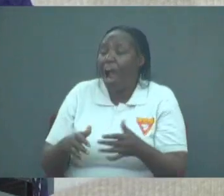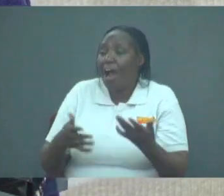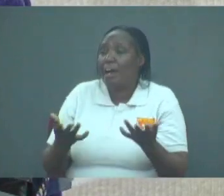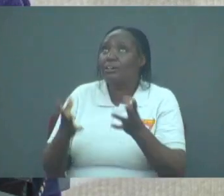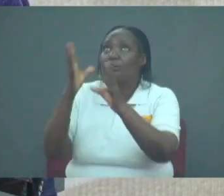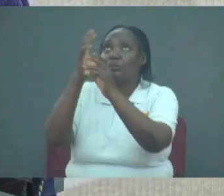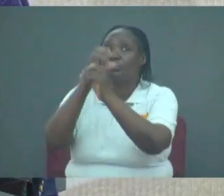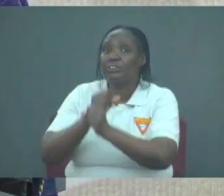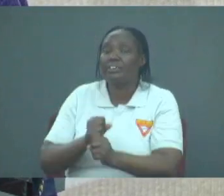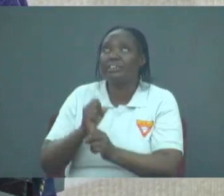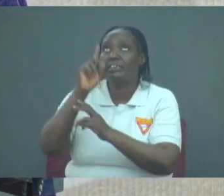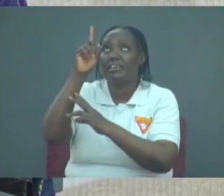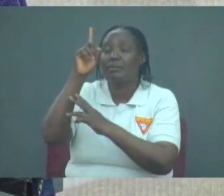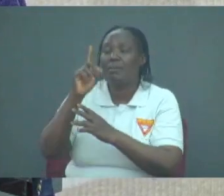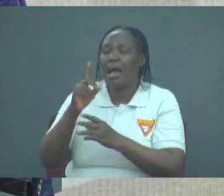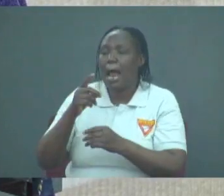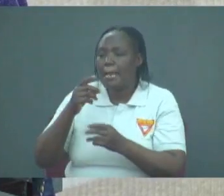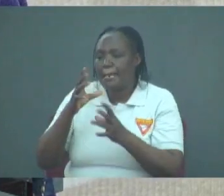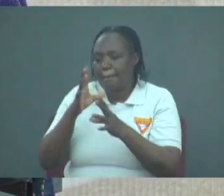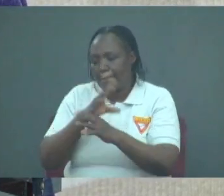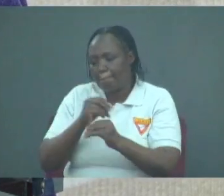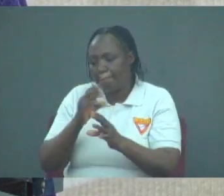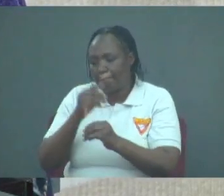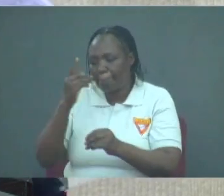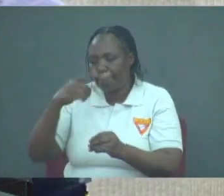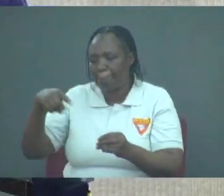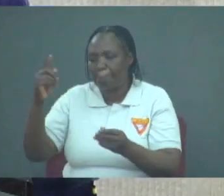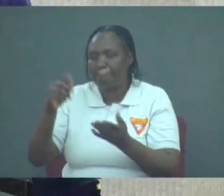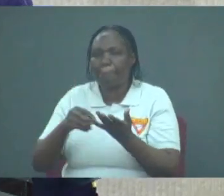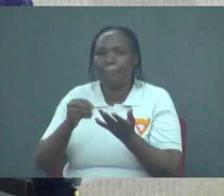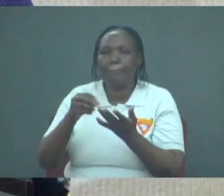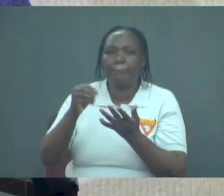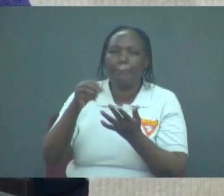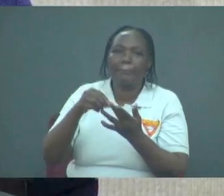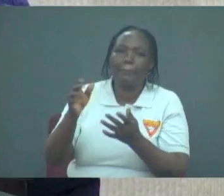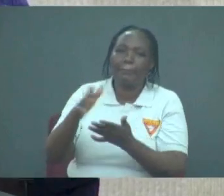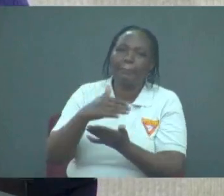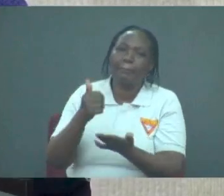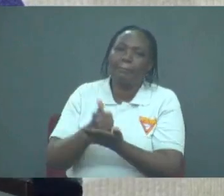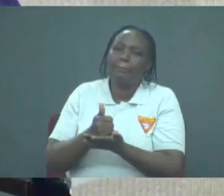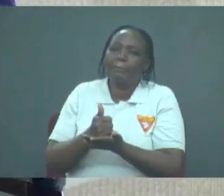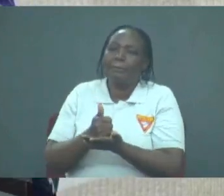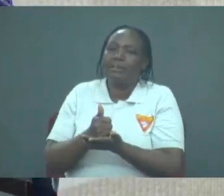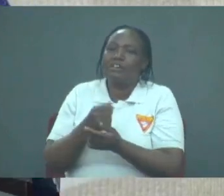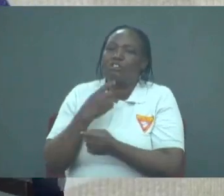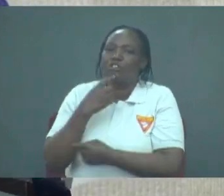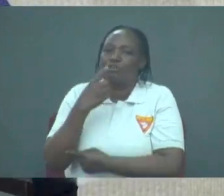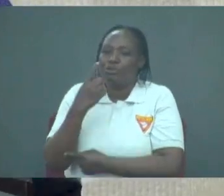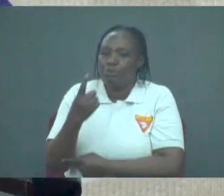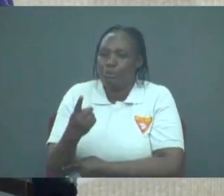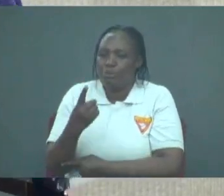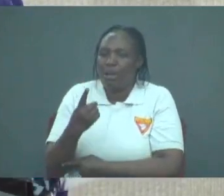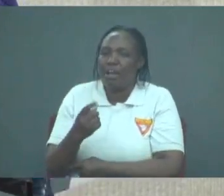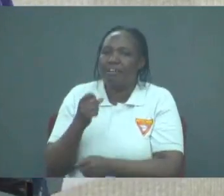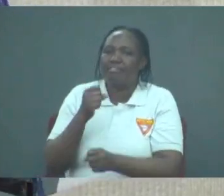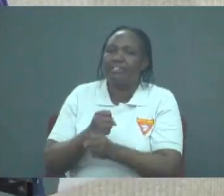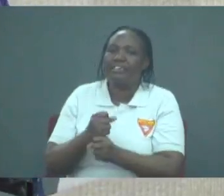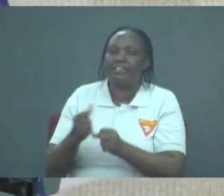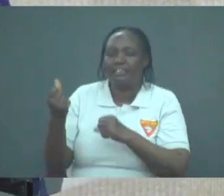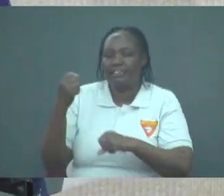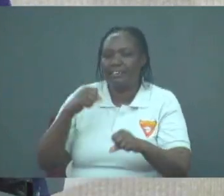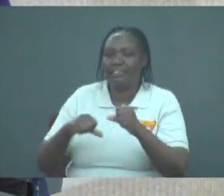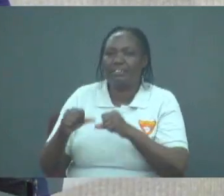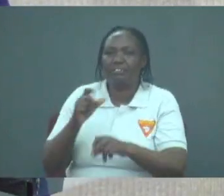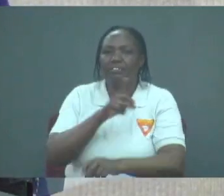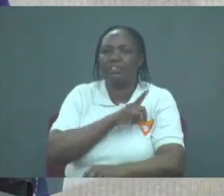the right choices also. Amen? Amen. And so we've already done the actions for the Lord's